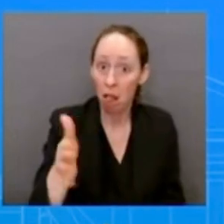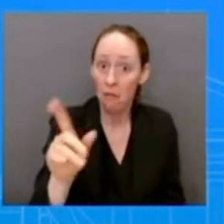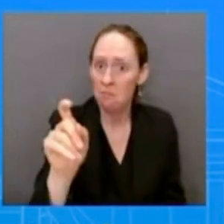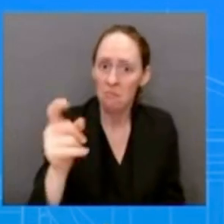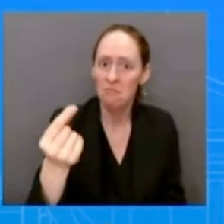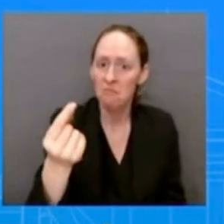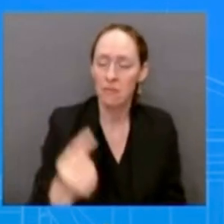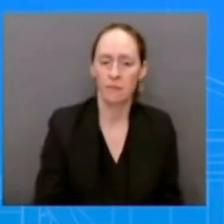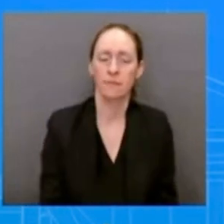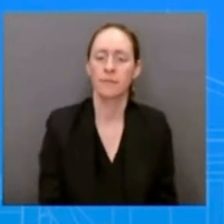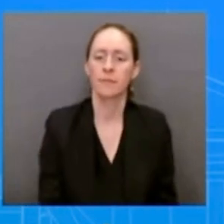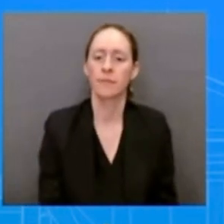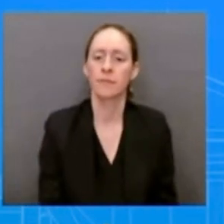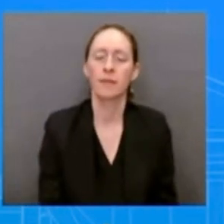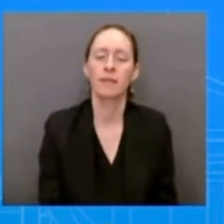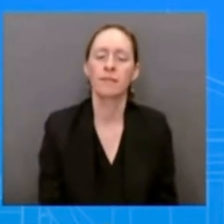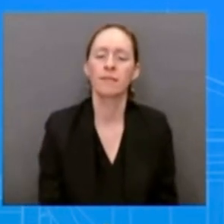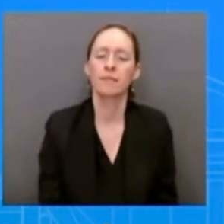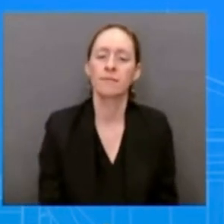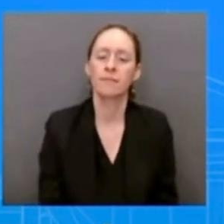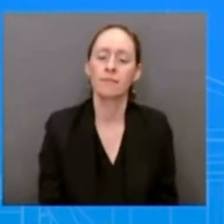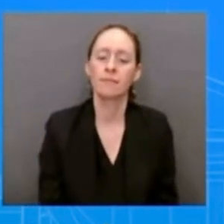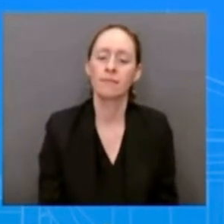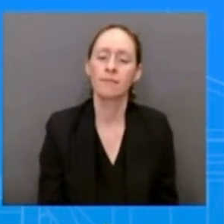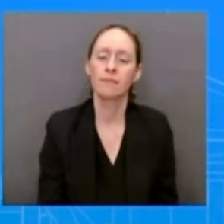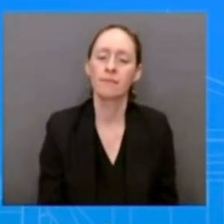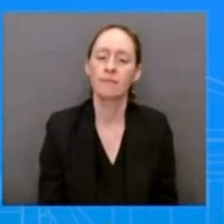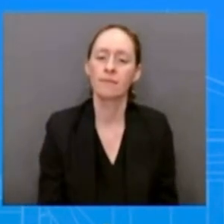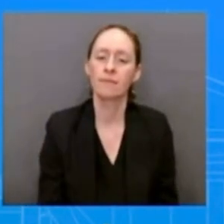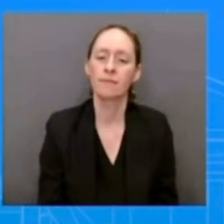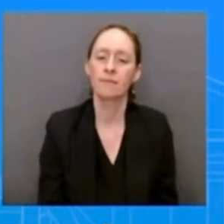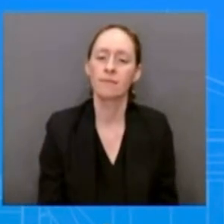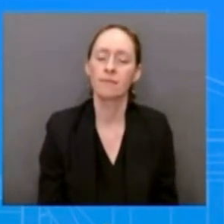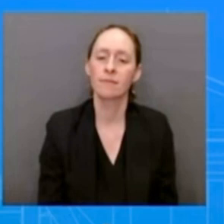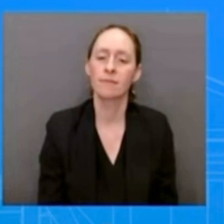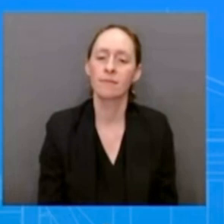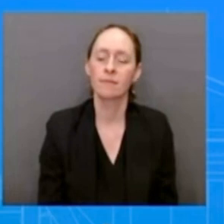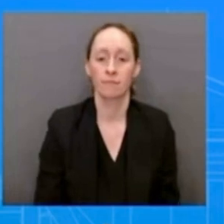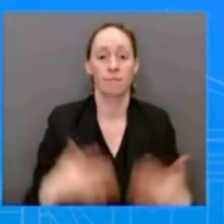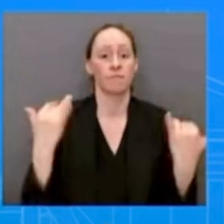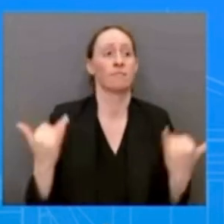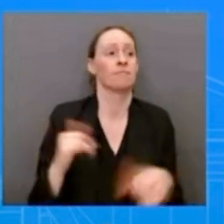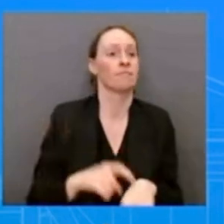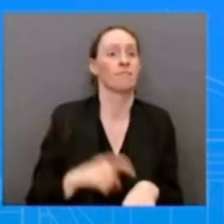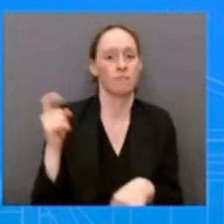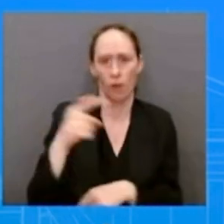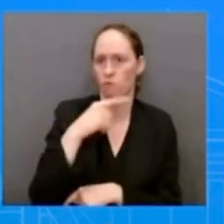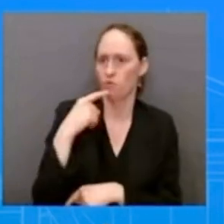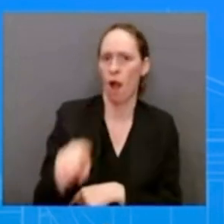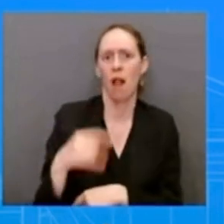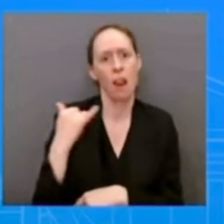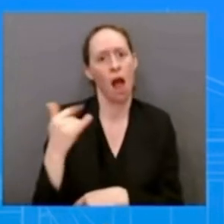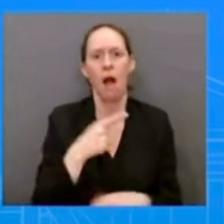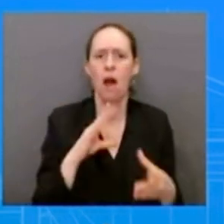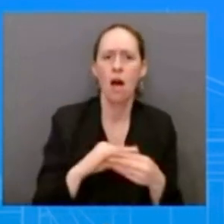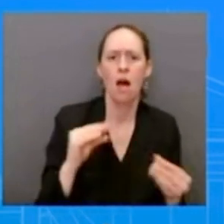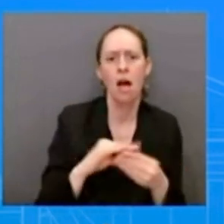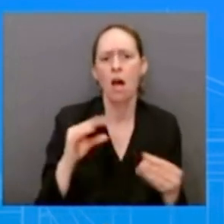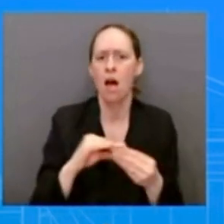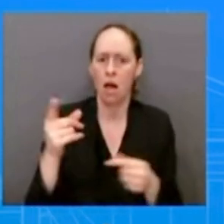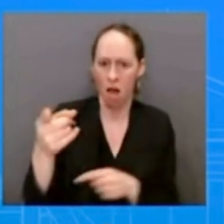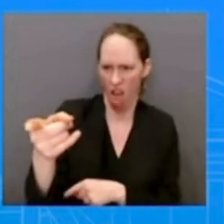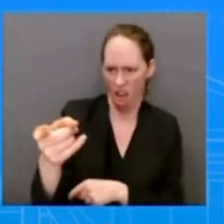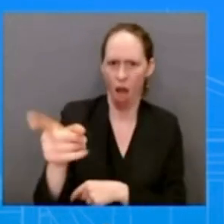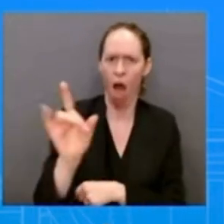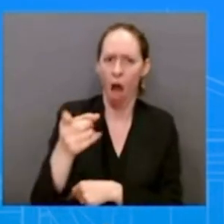threats about using some sort of you know going nuclear themselves and that's that's kind of what they're saying they're saying if use a little bit of nuclear we could go nuclear they've been